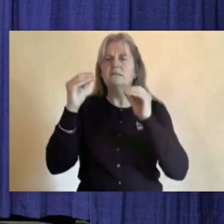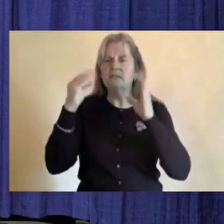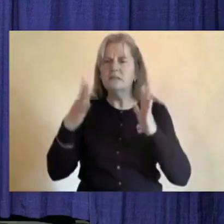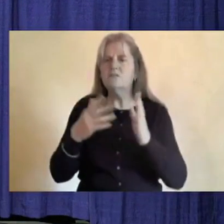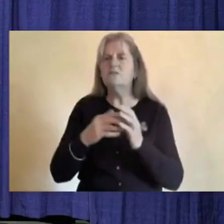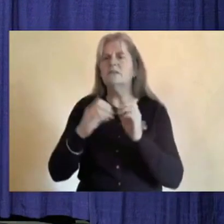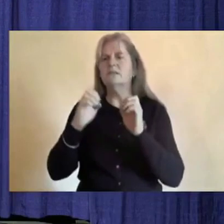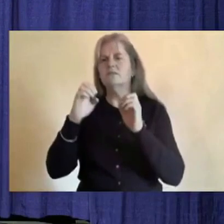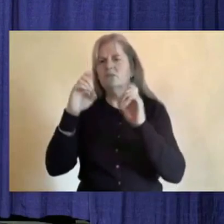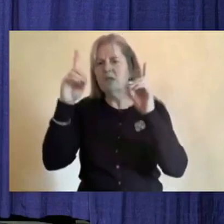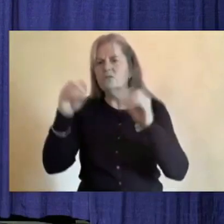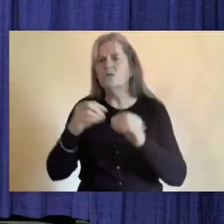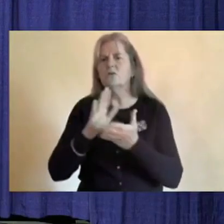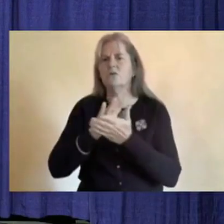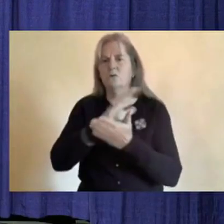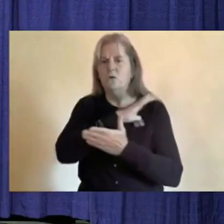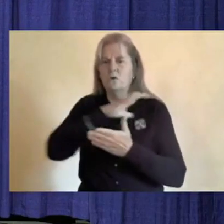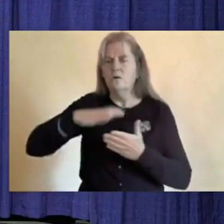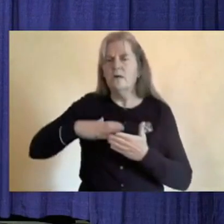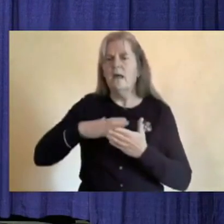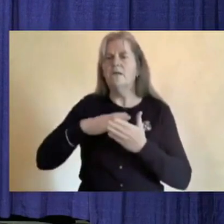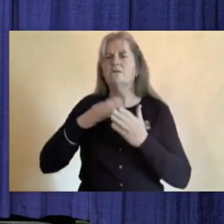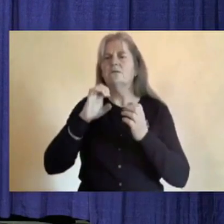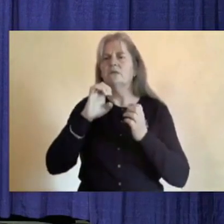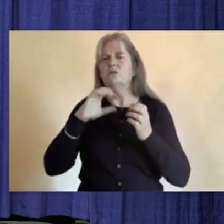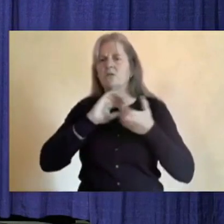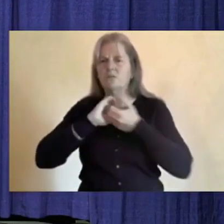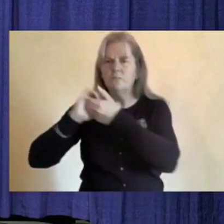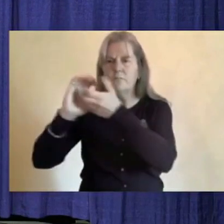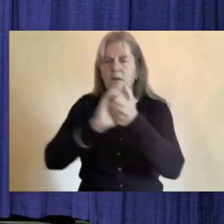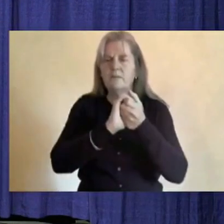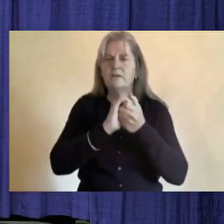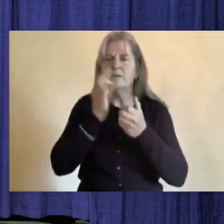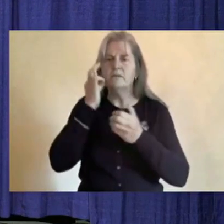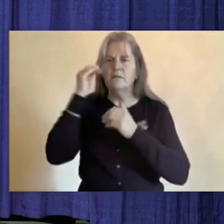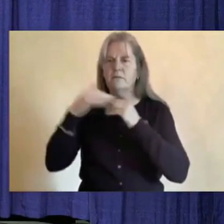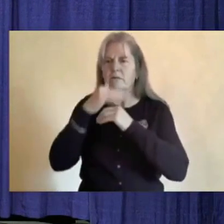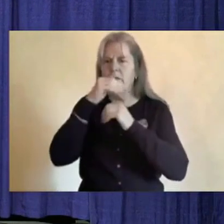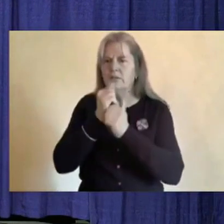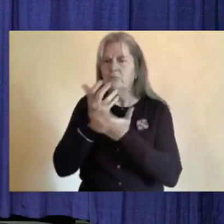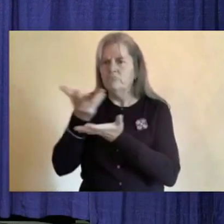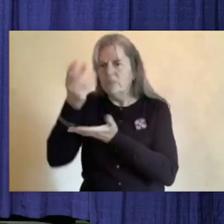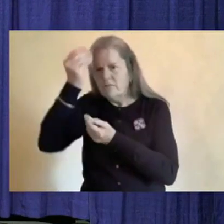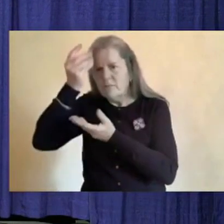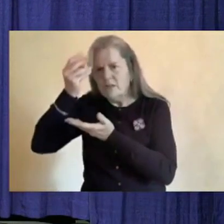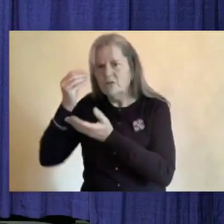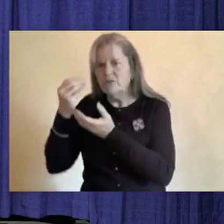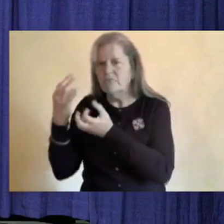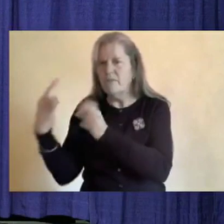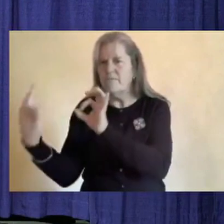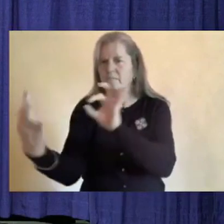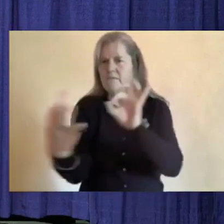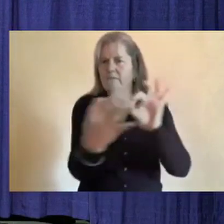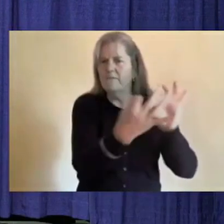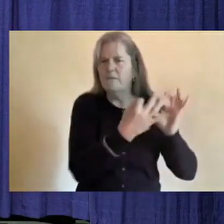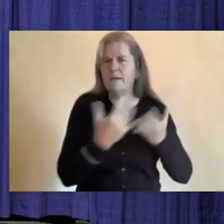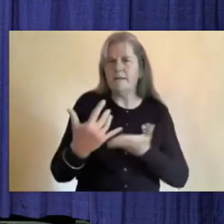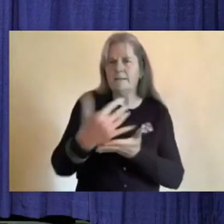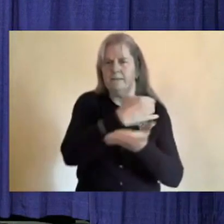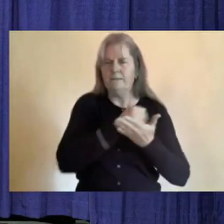school councils, and education partners, and UConn First Nations. We are currently working together